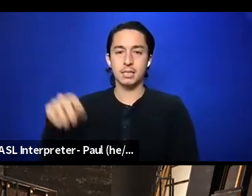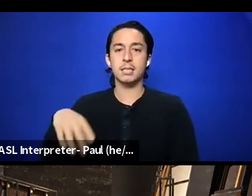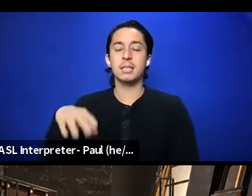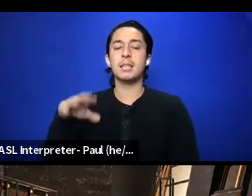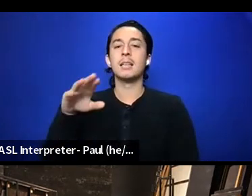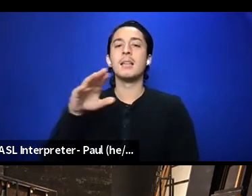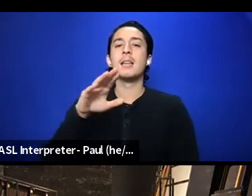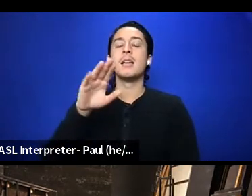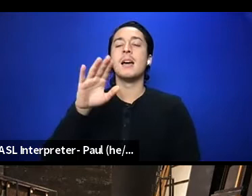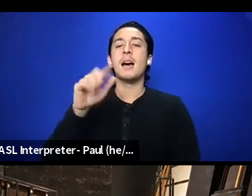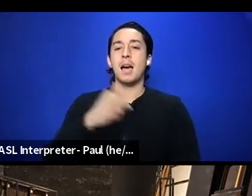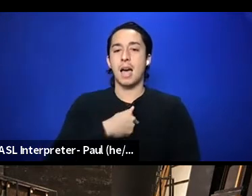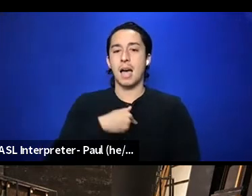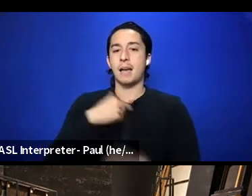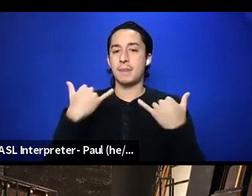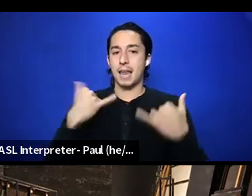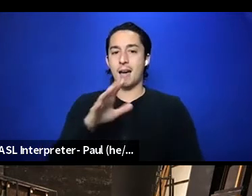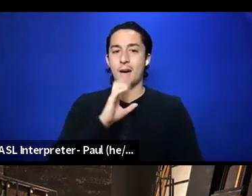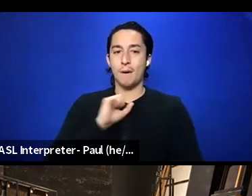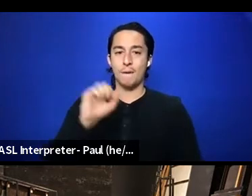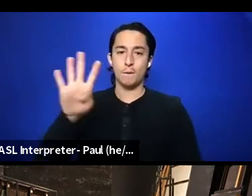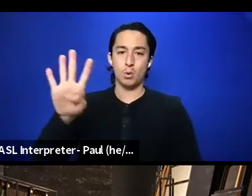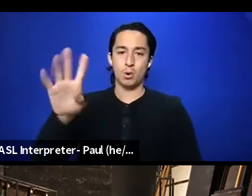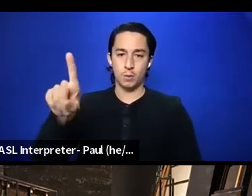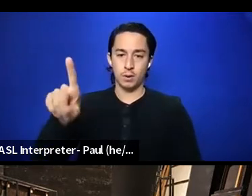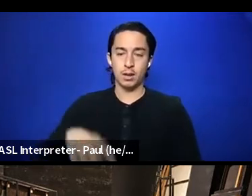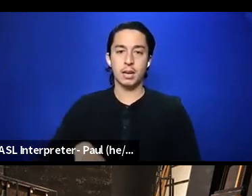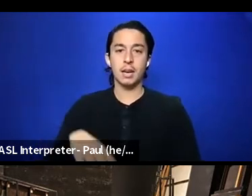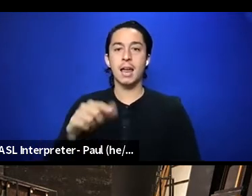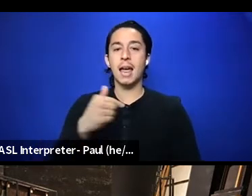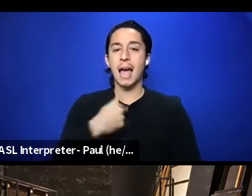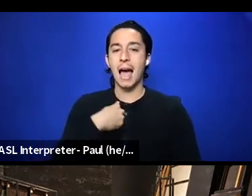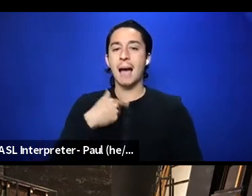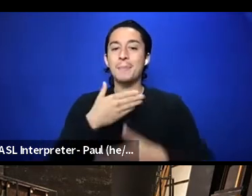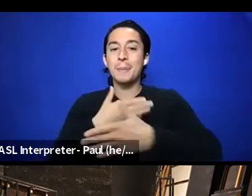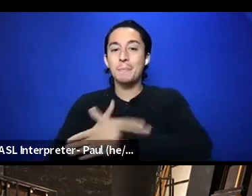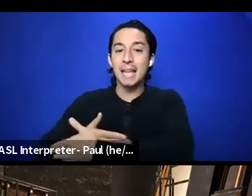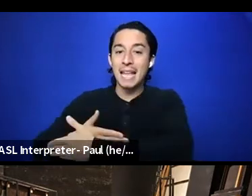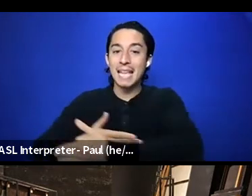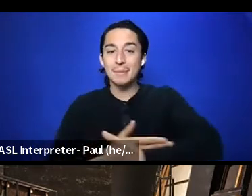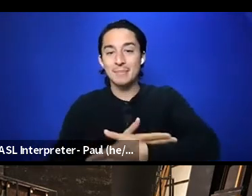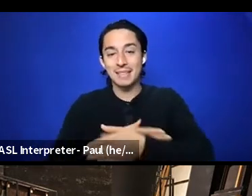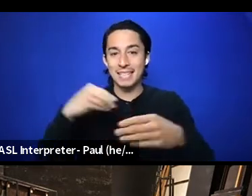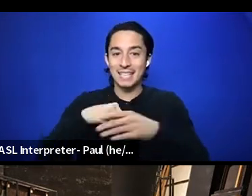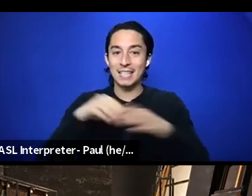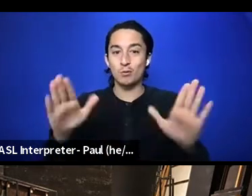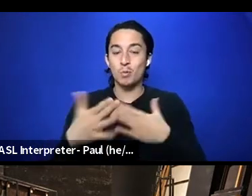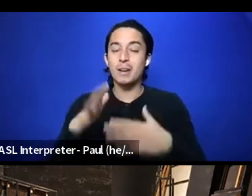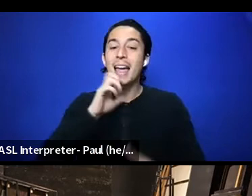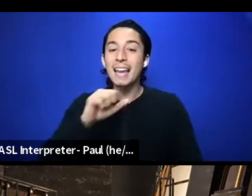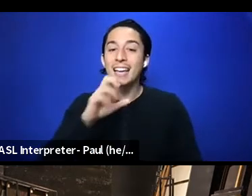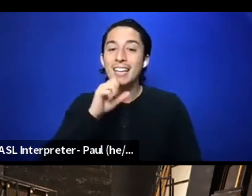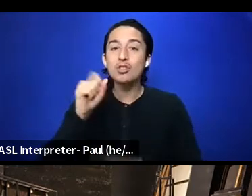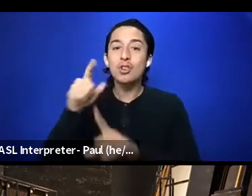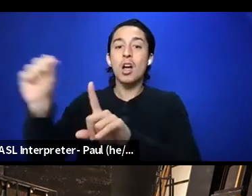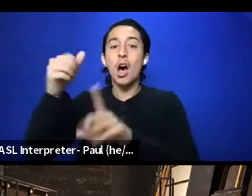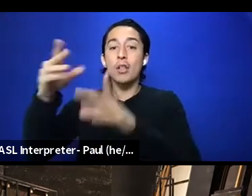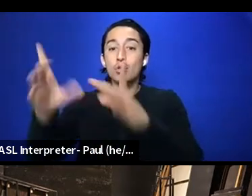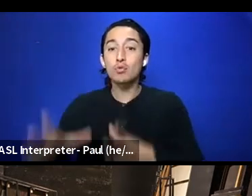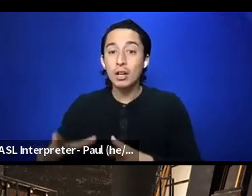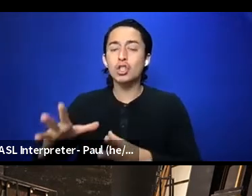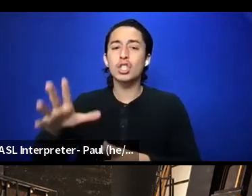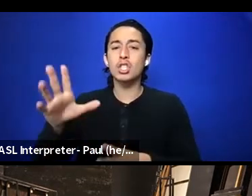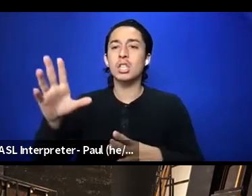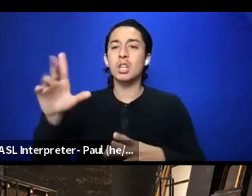you know, I'm now 41 years old, and I'm the baby in the room age-wise, but maybe 20 years of other artistic directors nationally, of